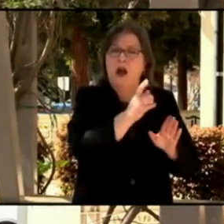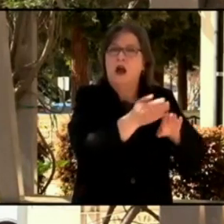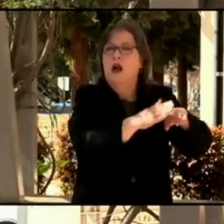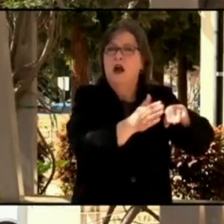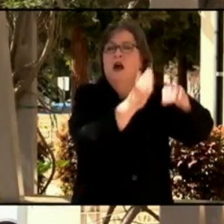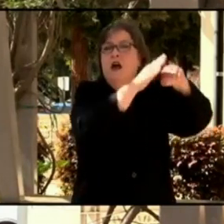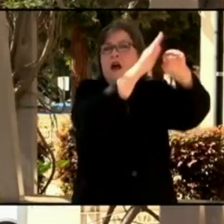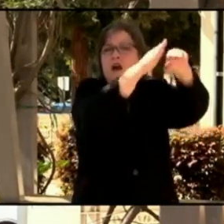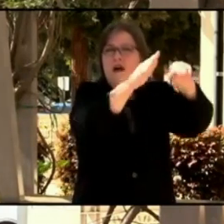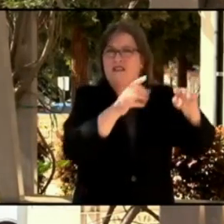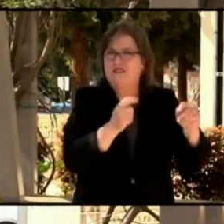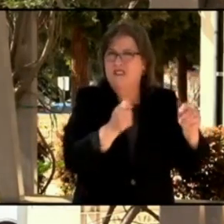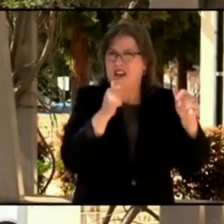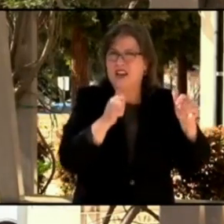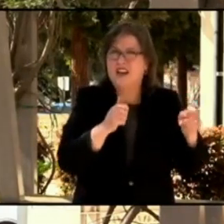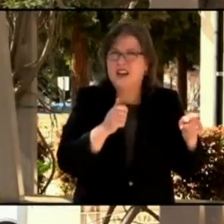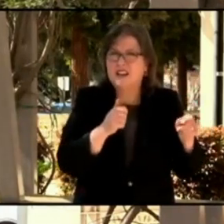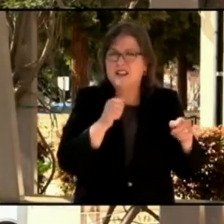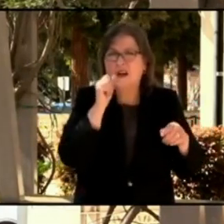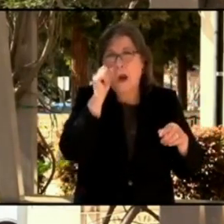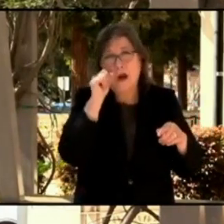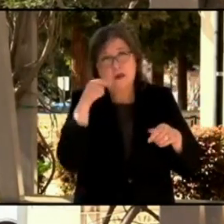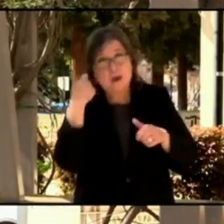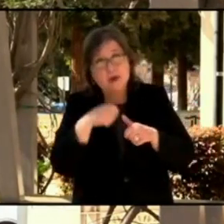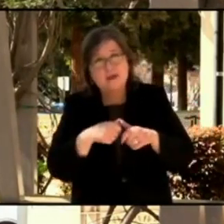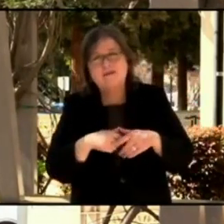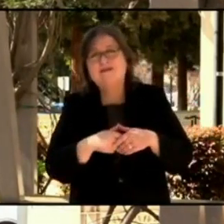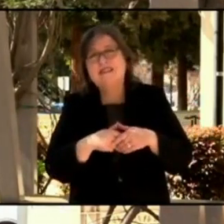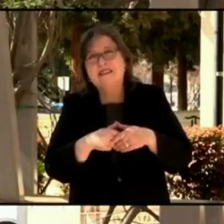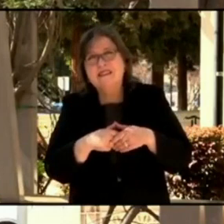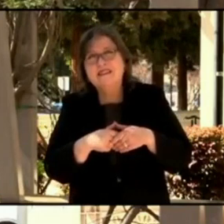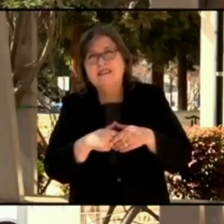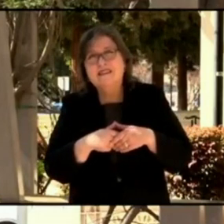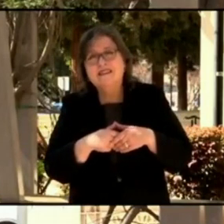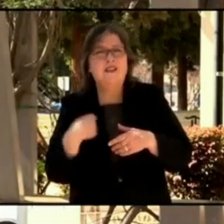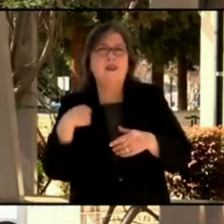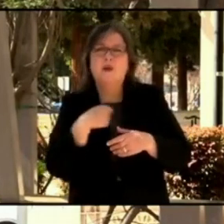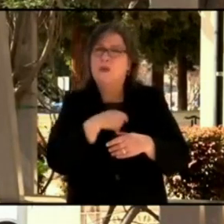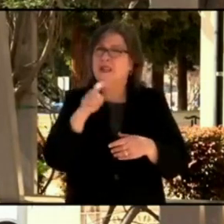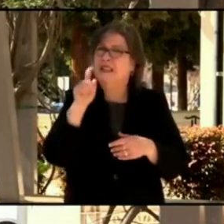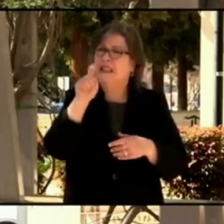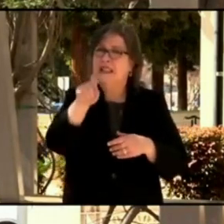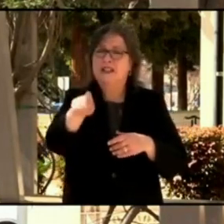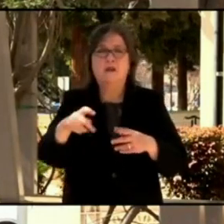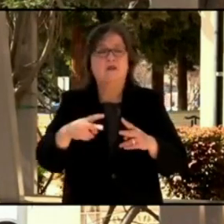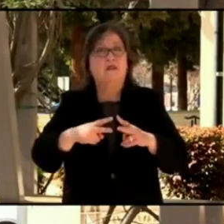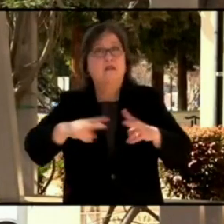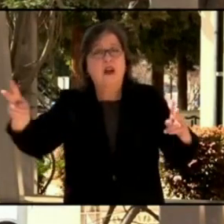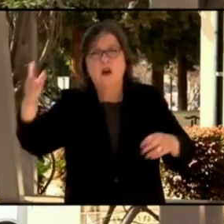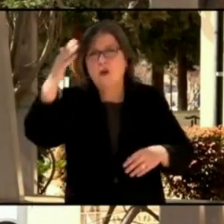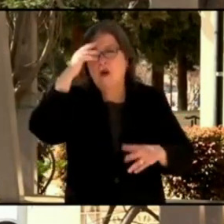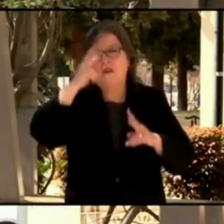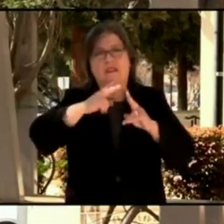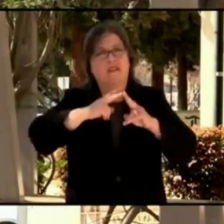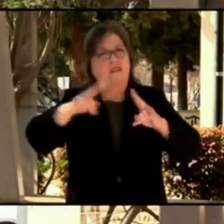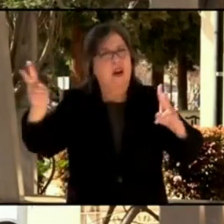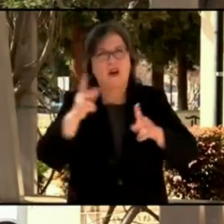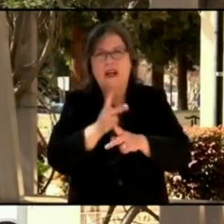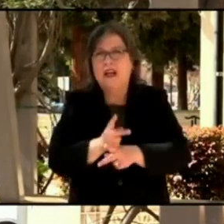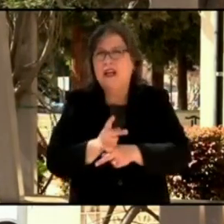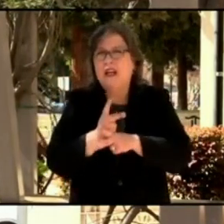So unfortunately, we still all need to be very aware and very cautious to prevent